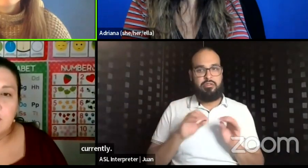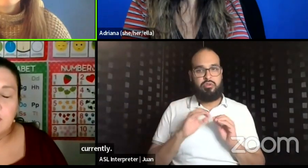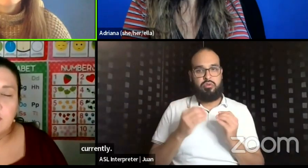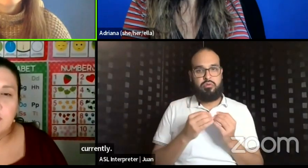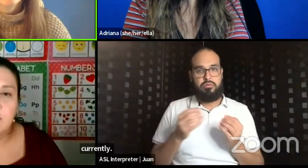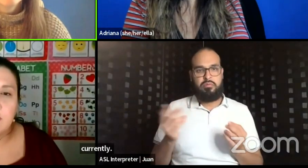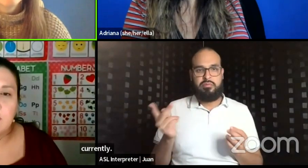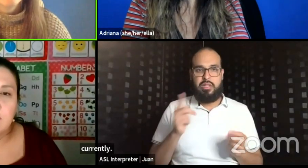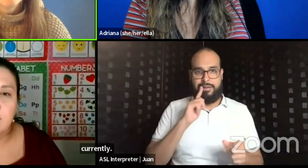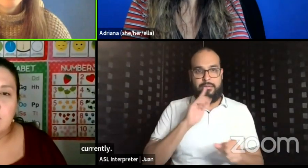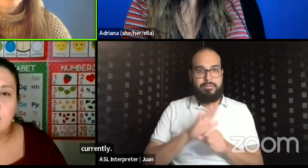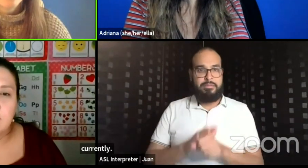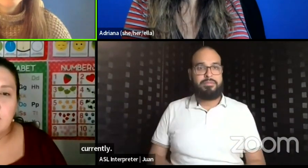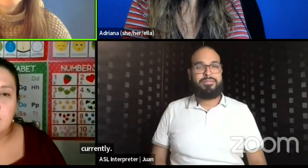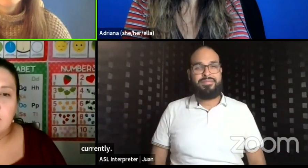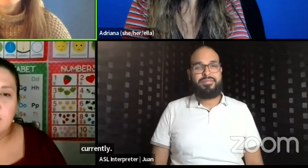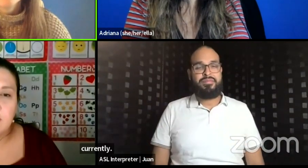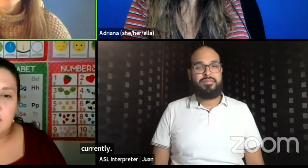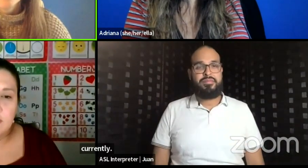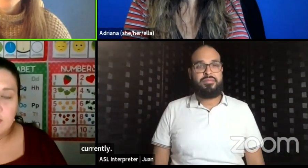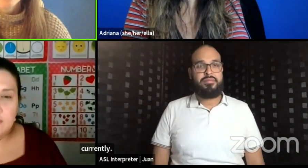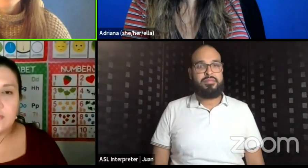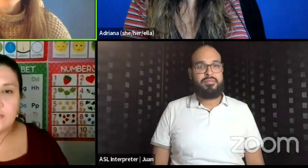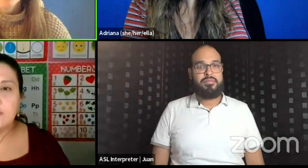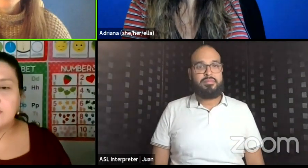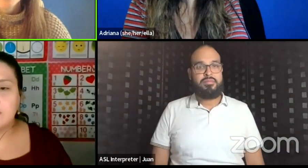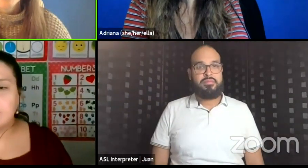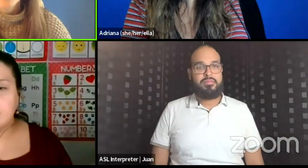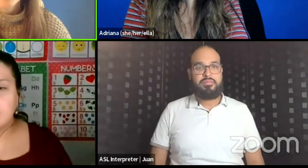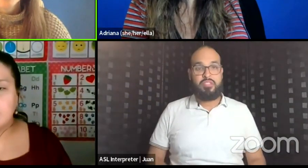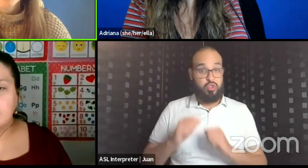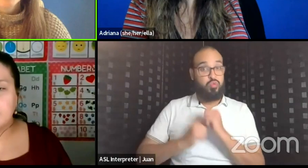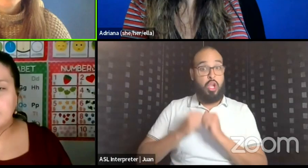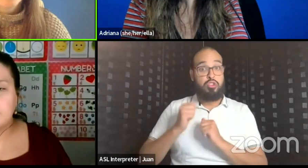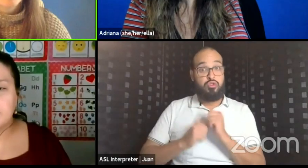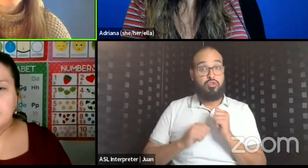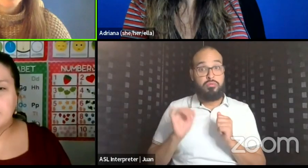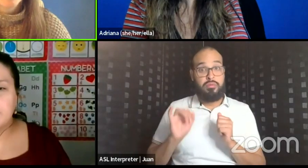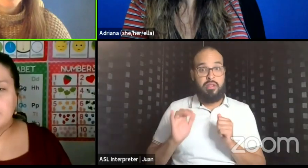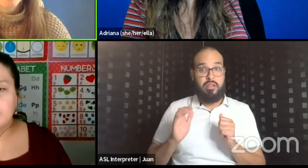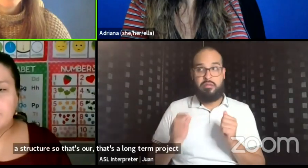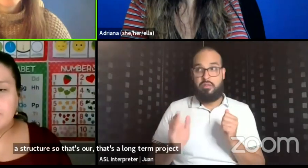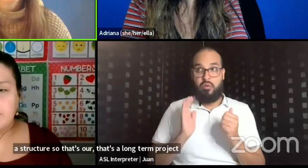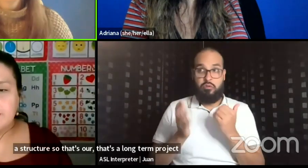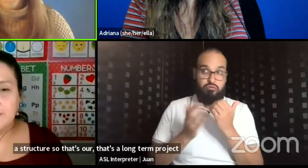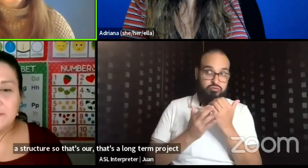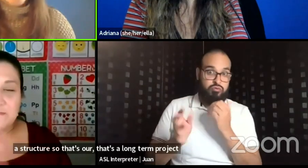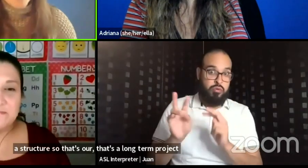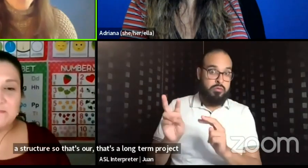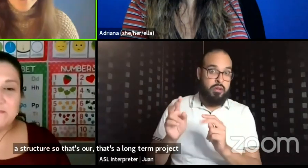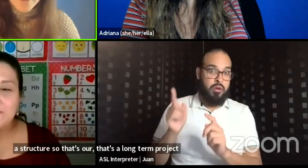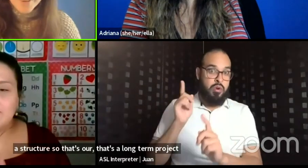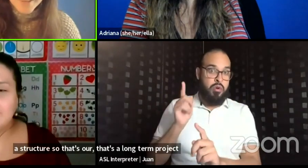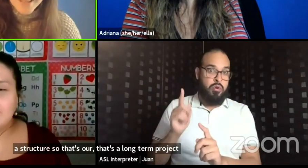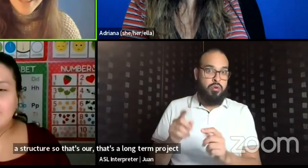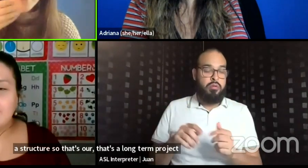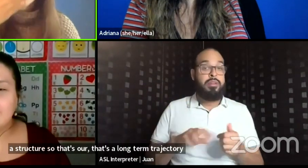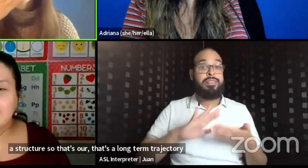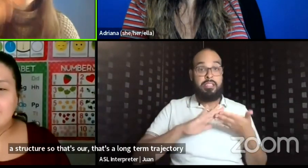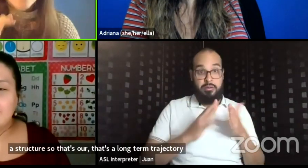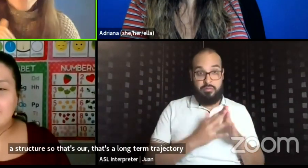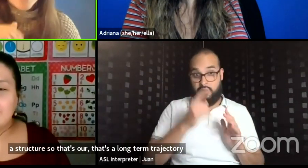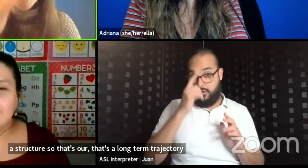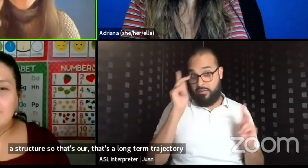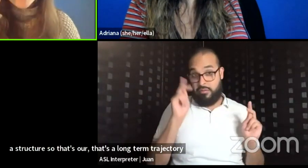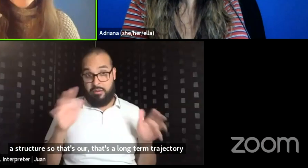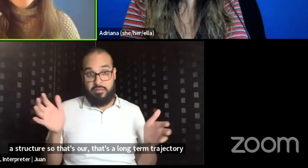to as a structure. So that's our, that's our long-term trajectory. We want to remain a community for folks together.